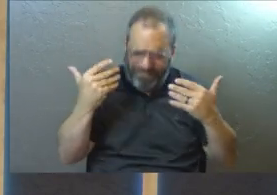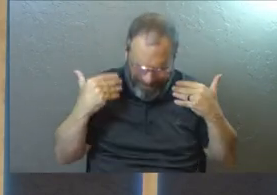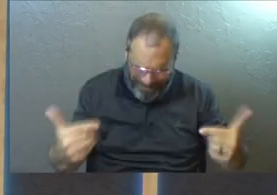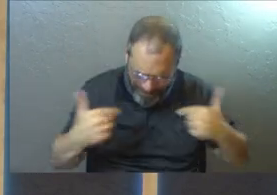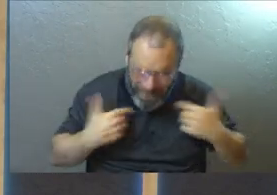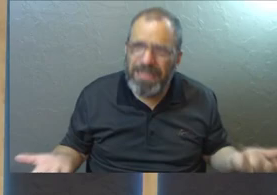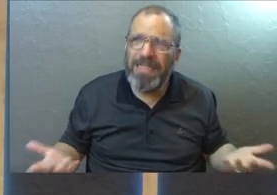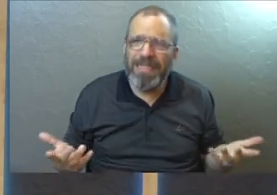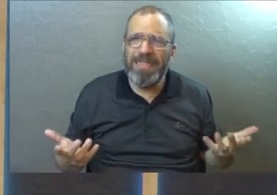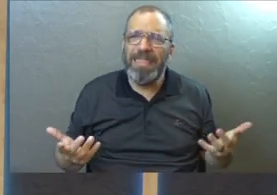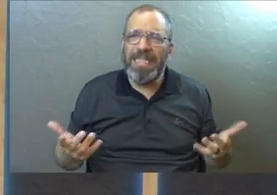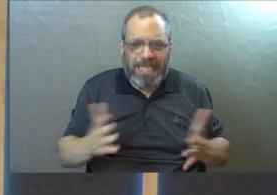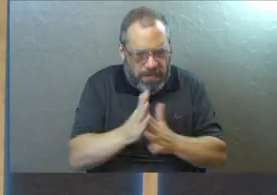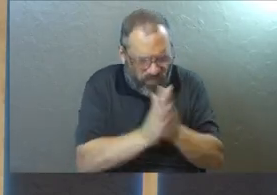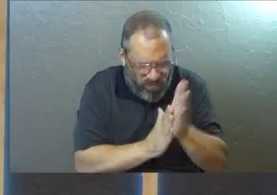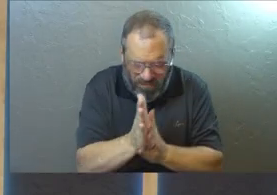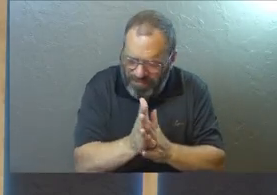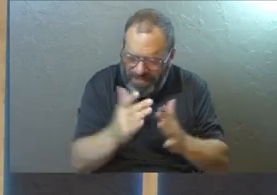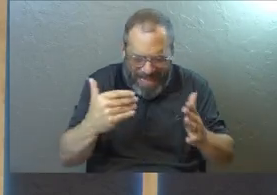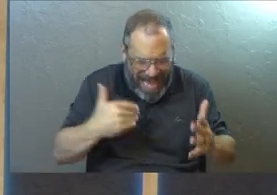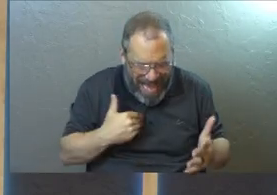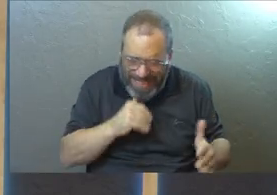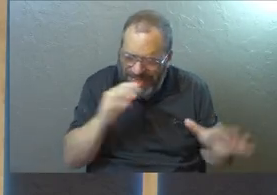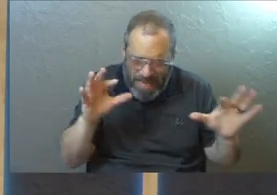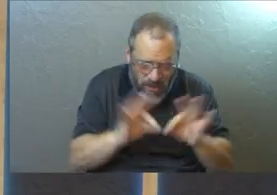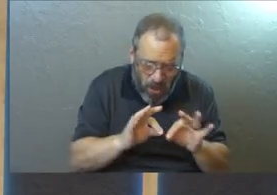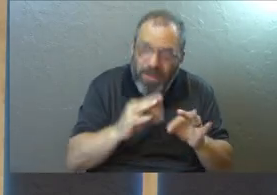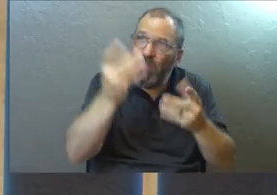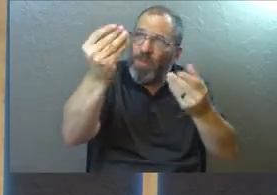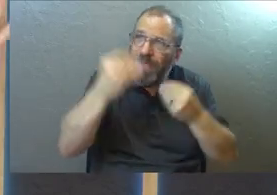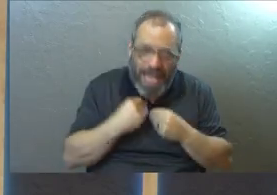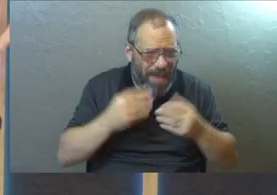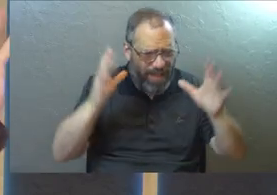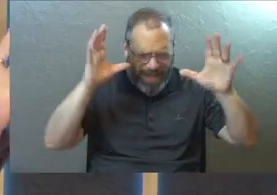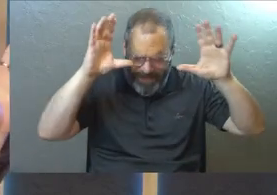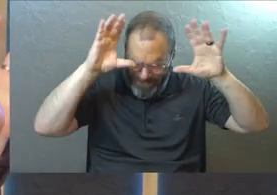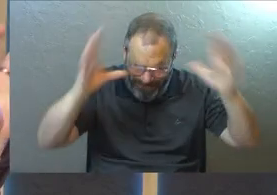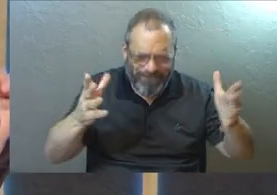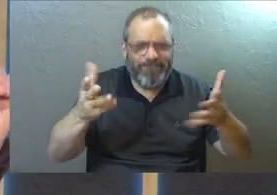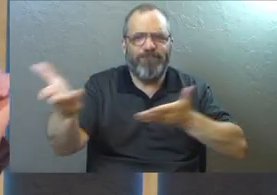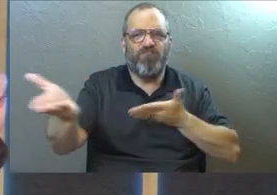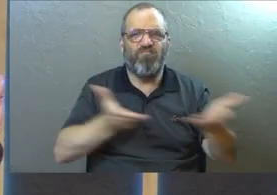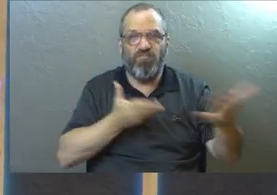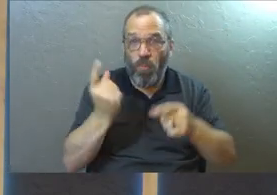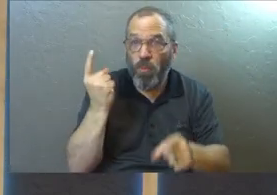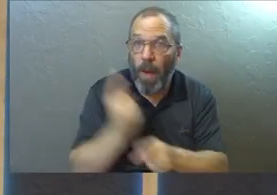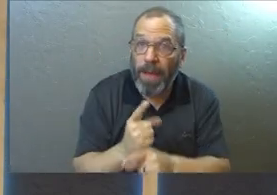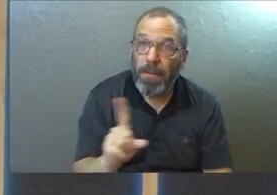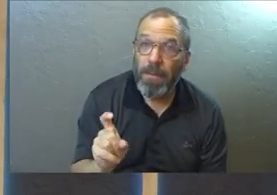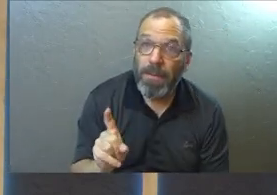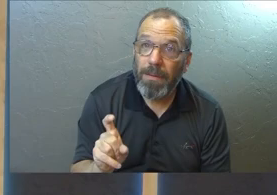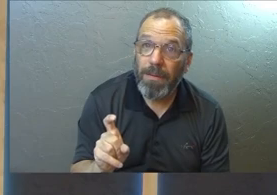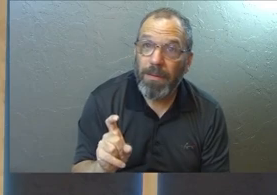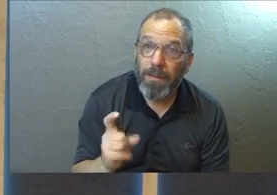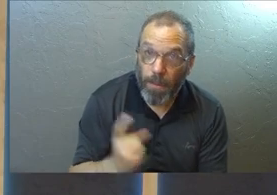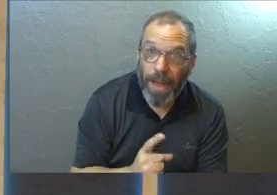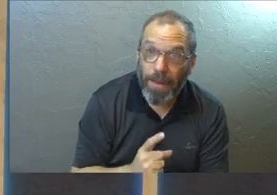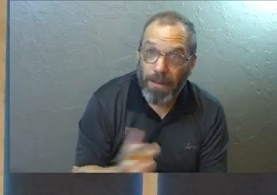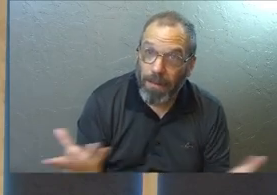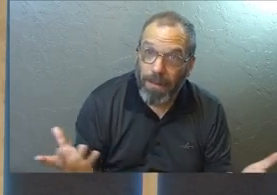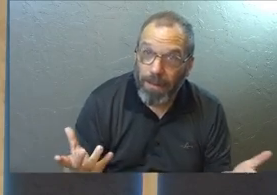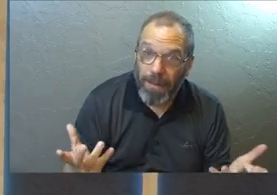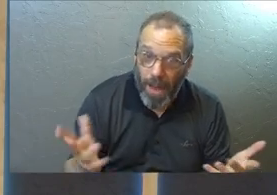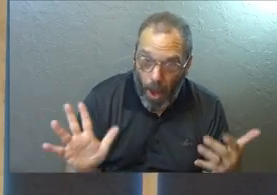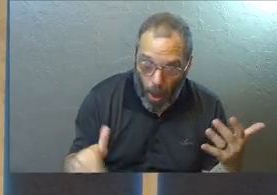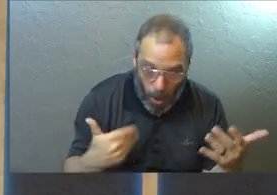it. Cause I radically saved. Like I didn't deserve. And now you gave and yes. Like